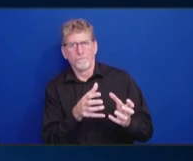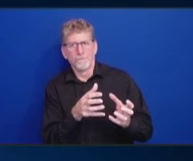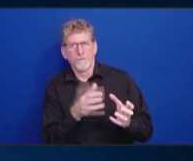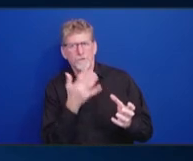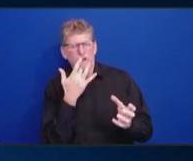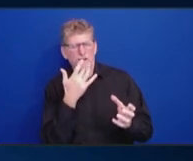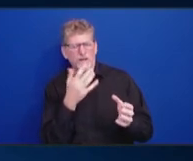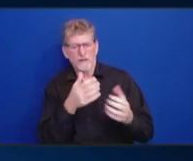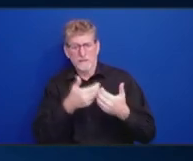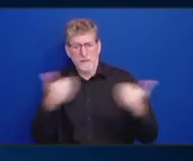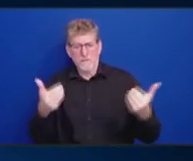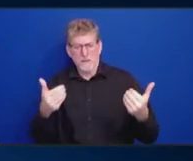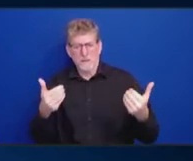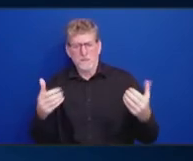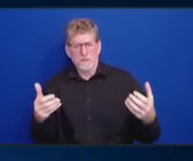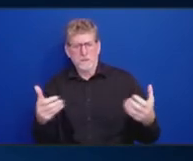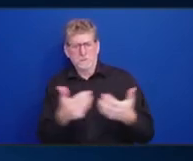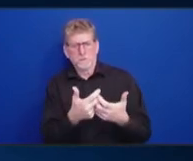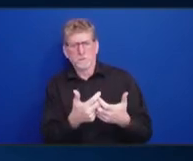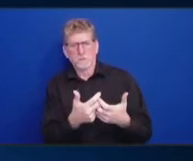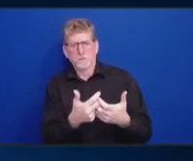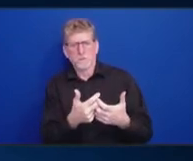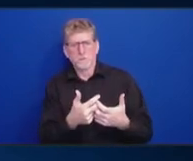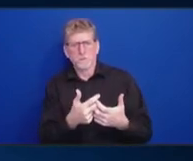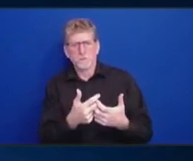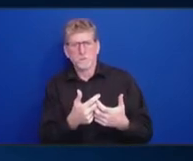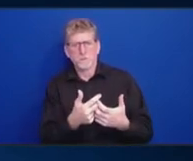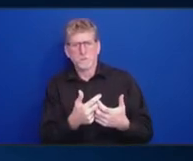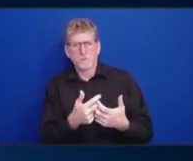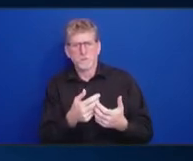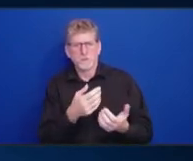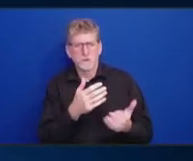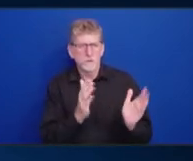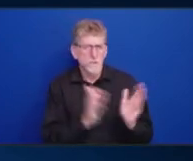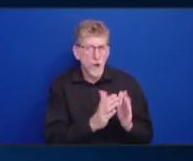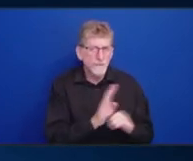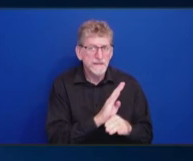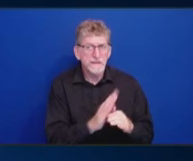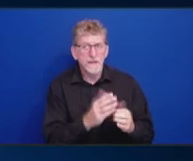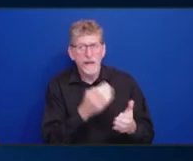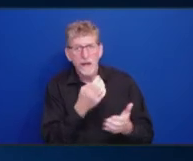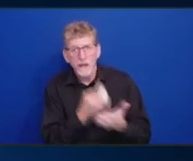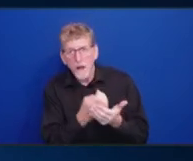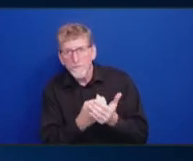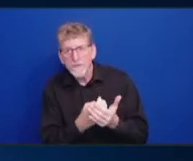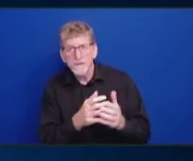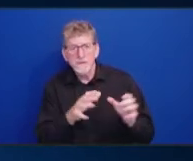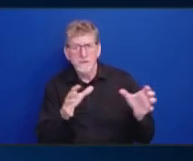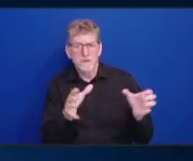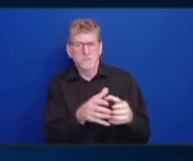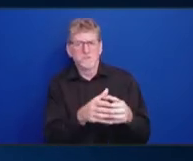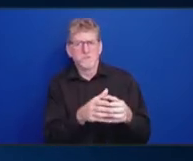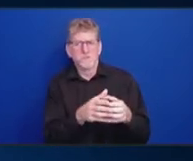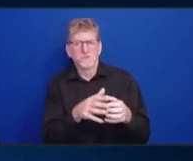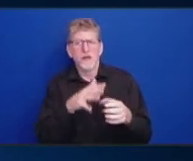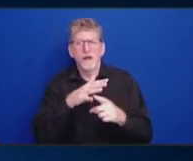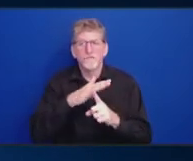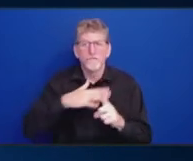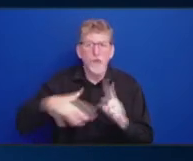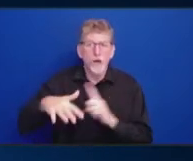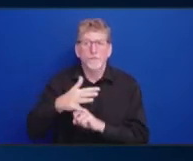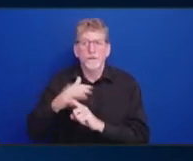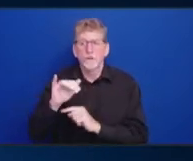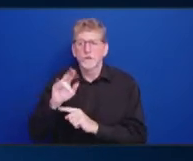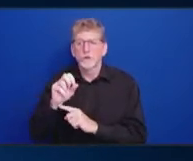and small business, economic justice, small business. Can we also incorporate environmental justice into that? And are there